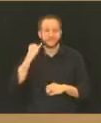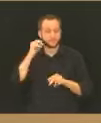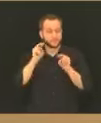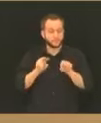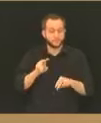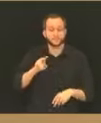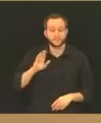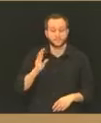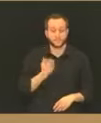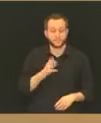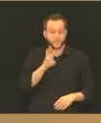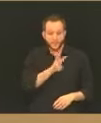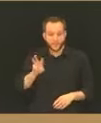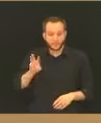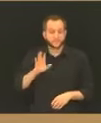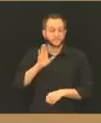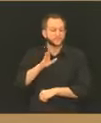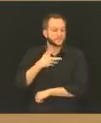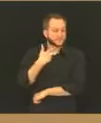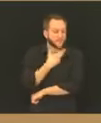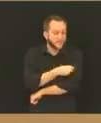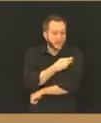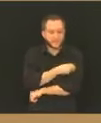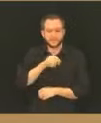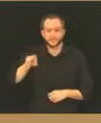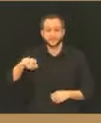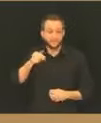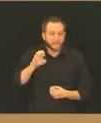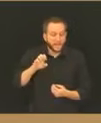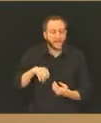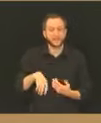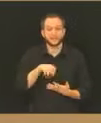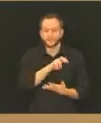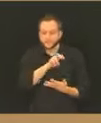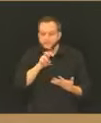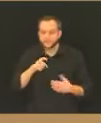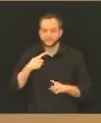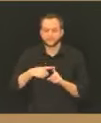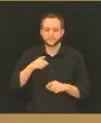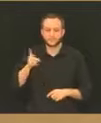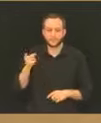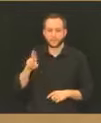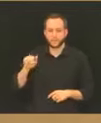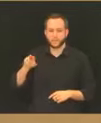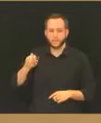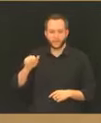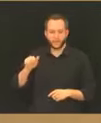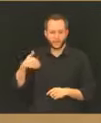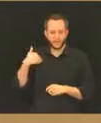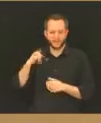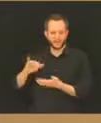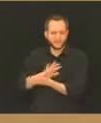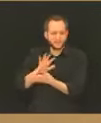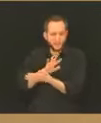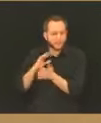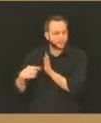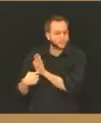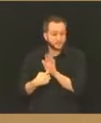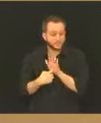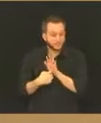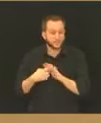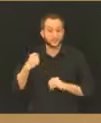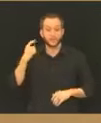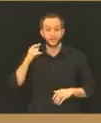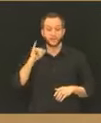about the vaccine phases or the document that Dr. Areola showed, when we get into phases three and four, those